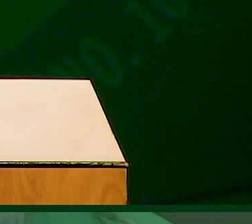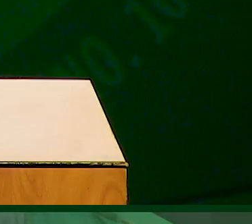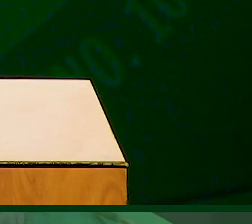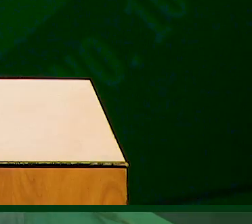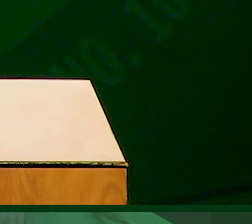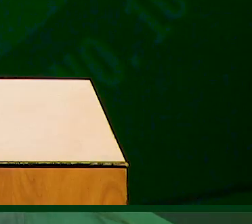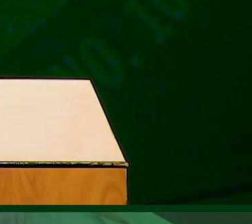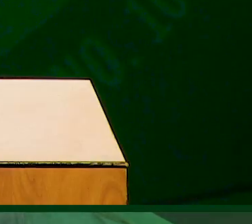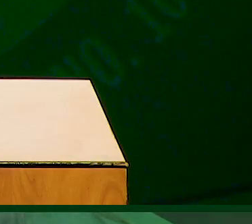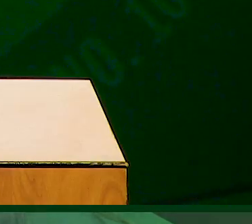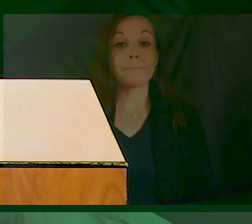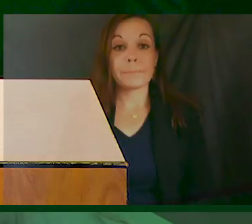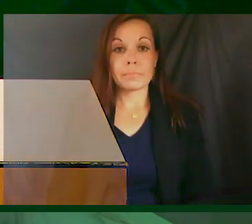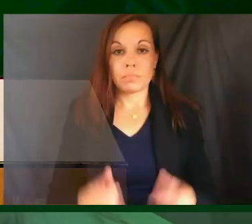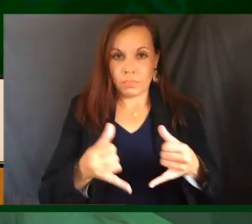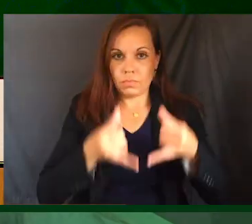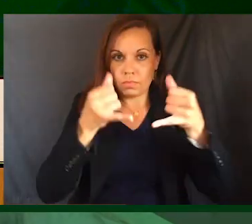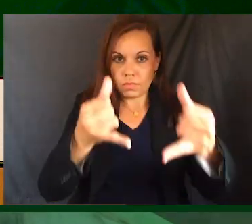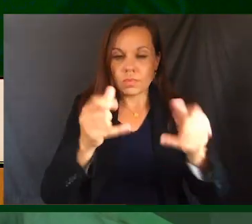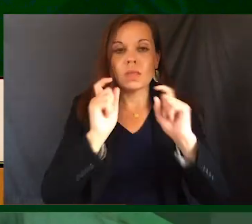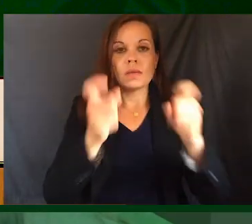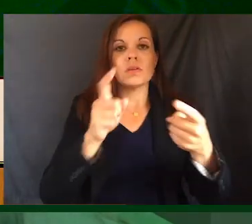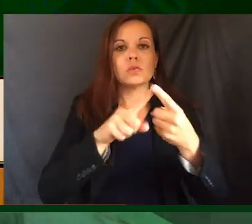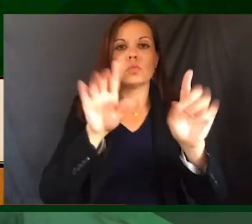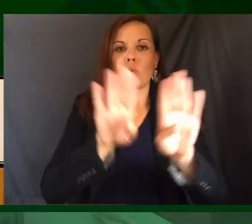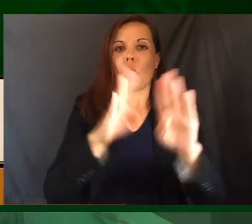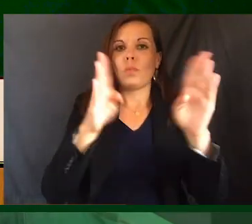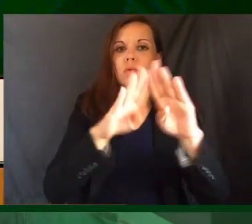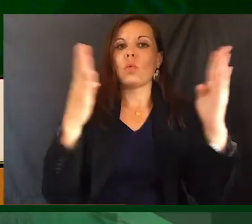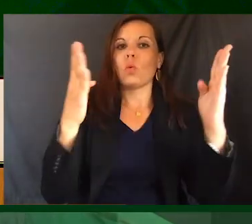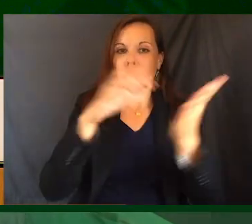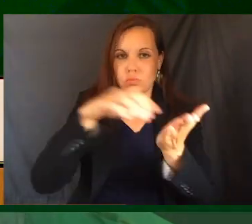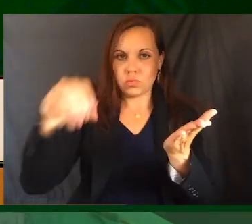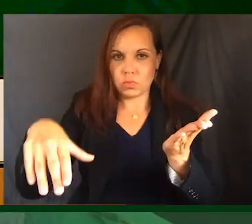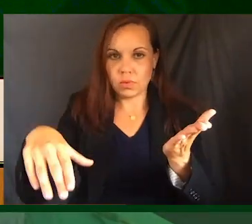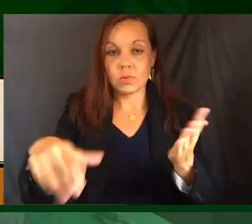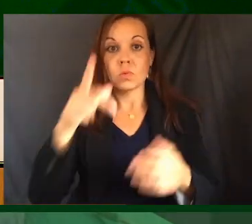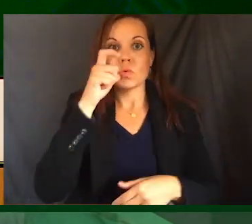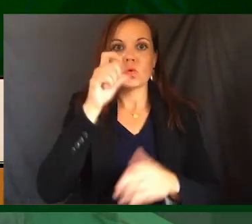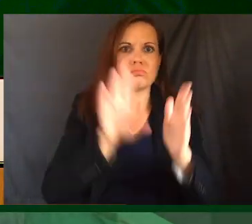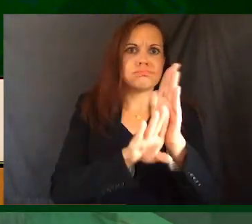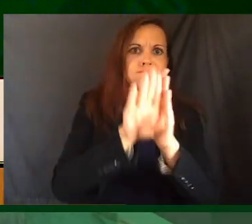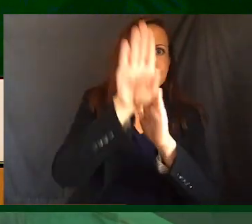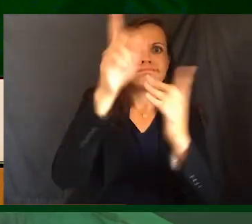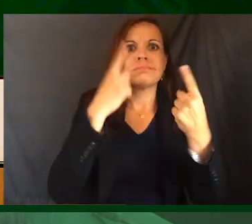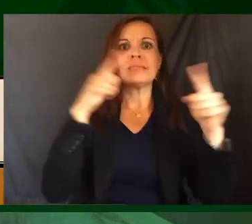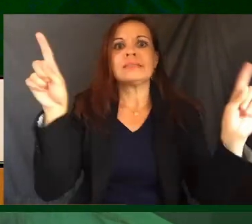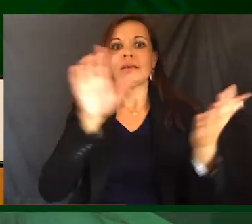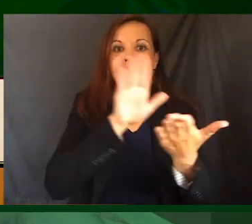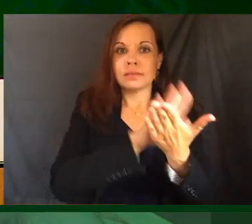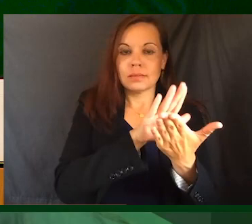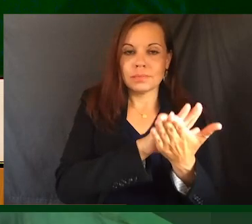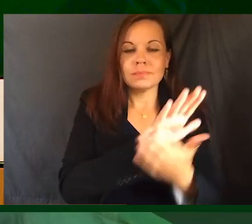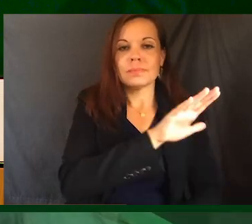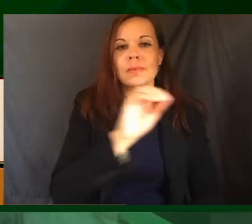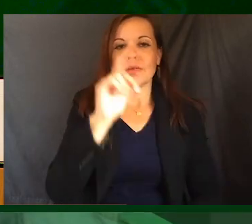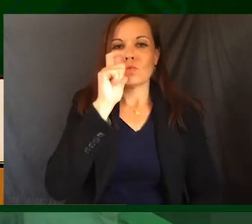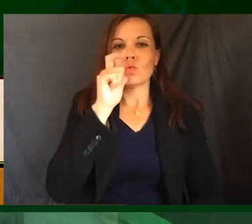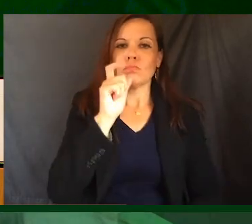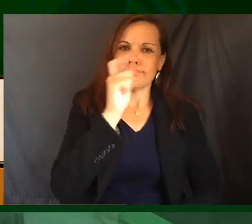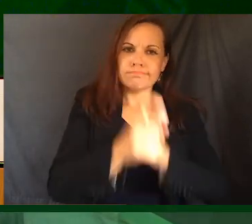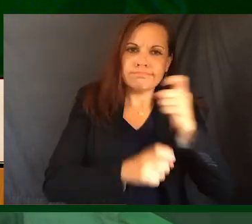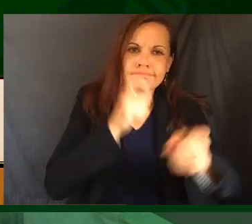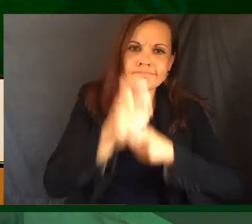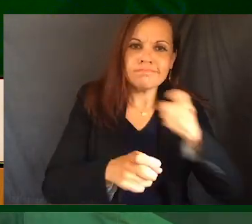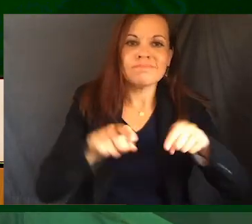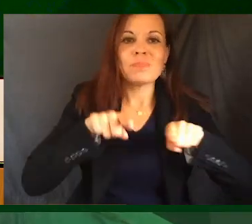This award is presented to an Open Doors student who has excelled academically and who has made an outstanding contribution